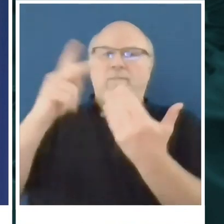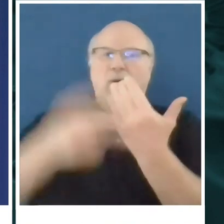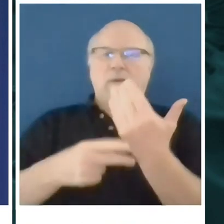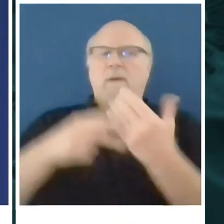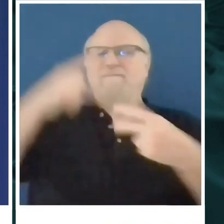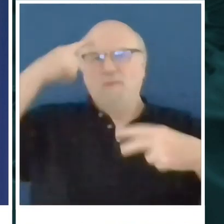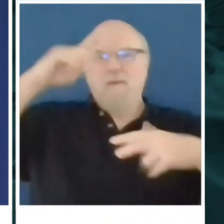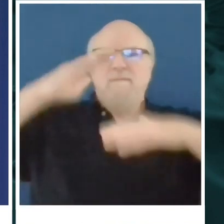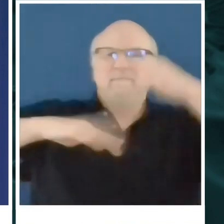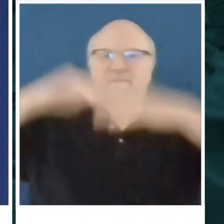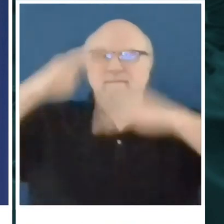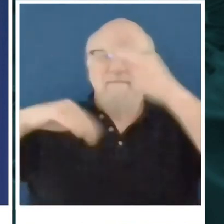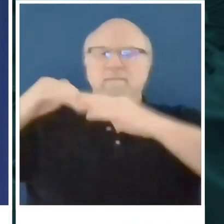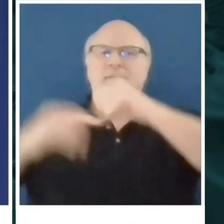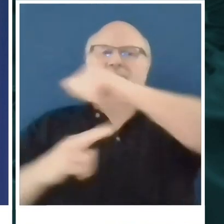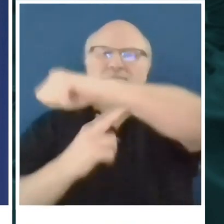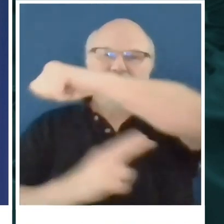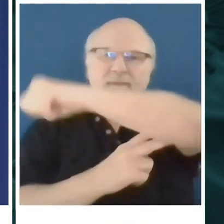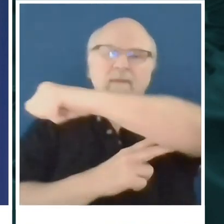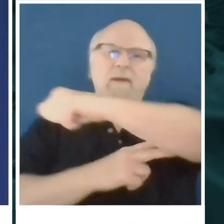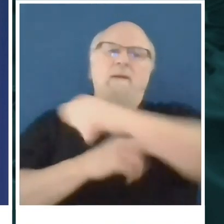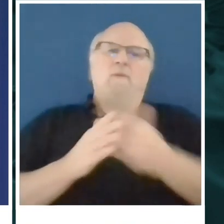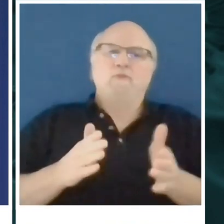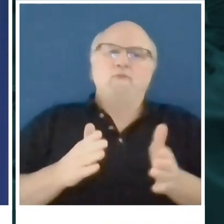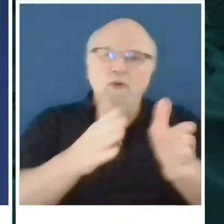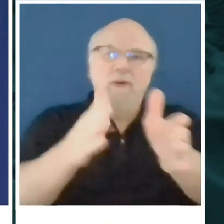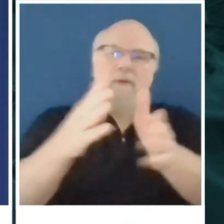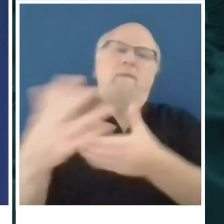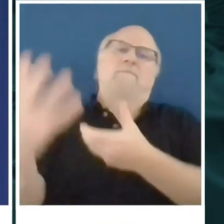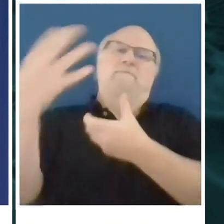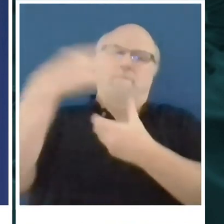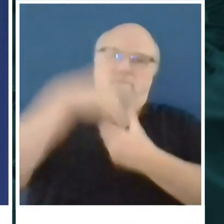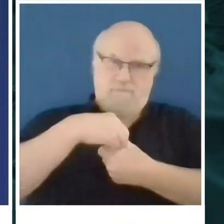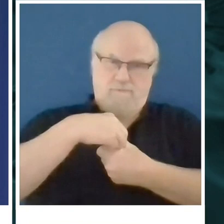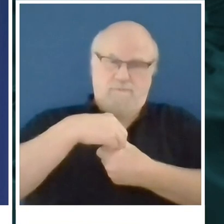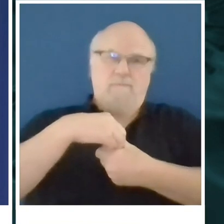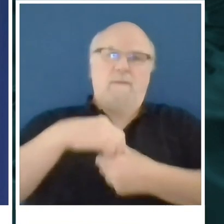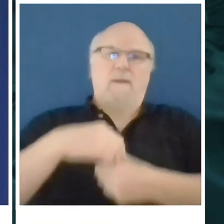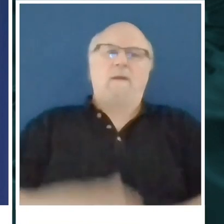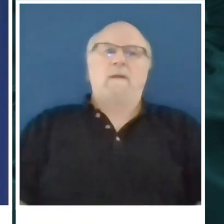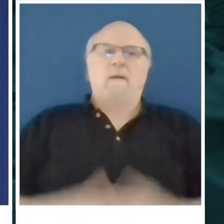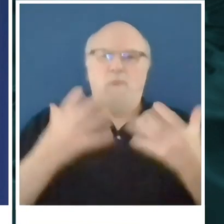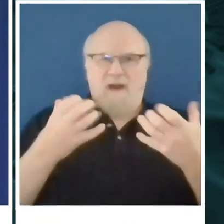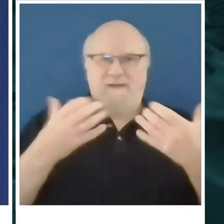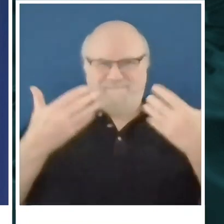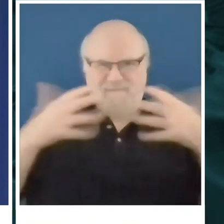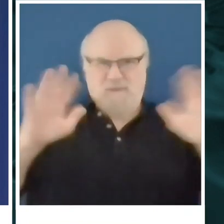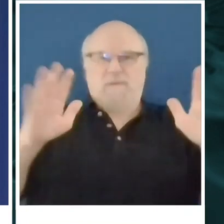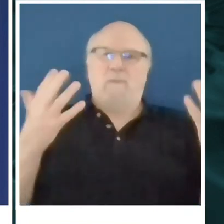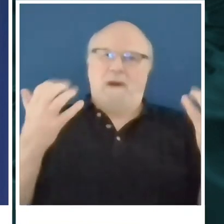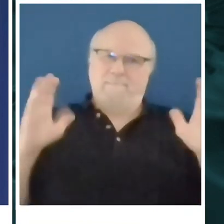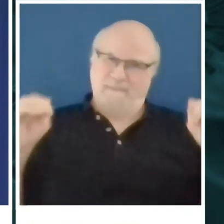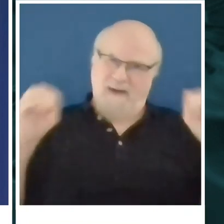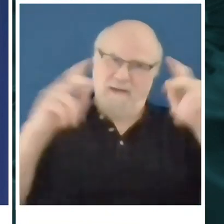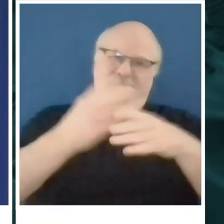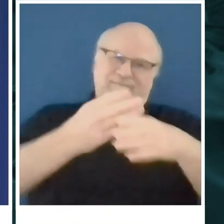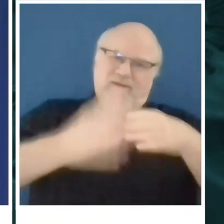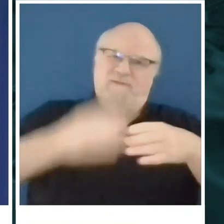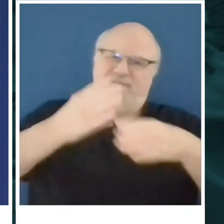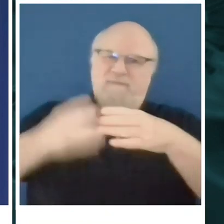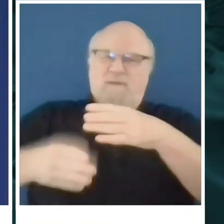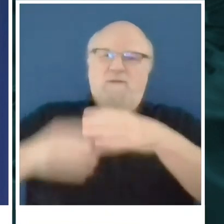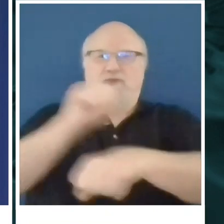determine what infrastructure projects we can move up. They need to be done, let's get people back to work. And then also the healthcare